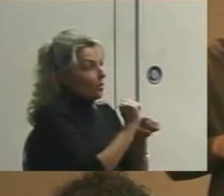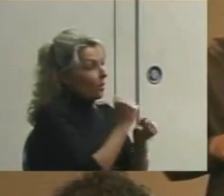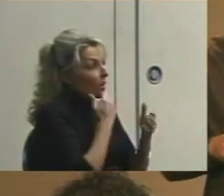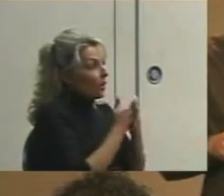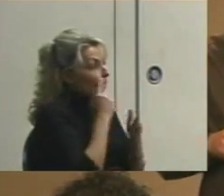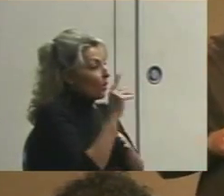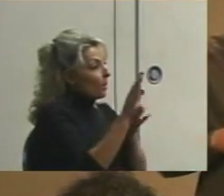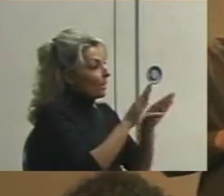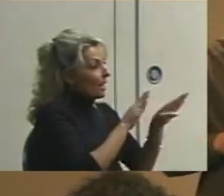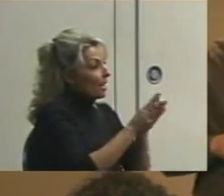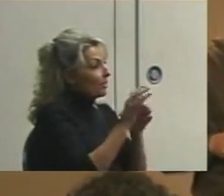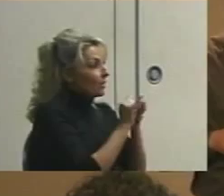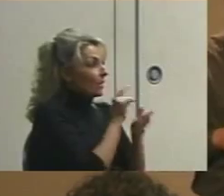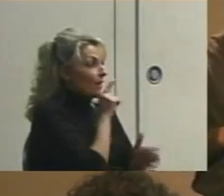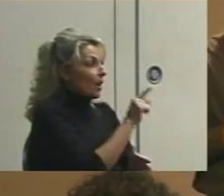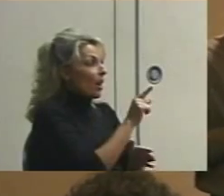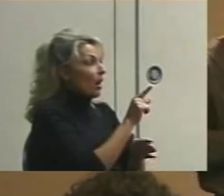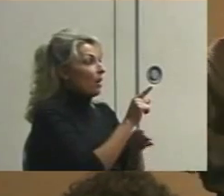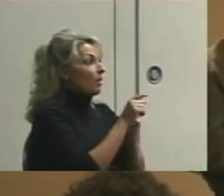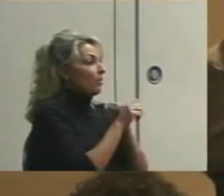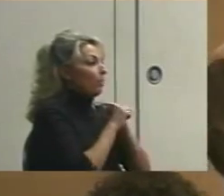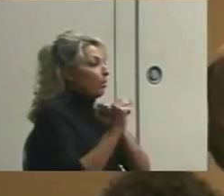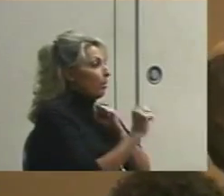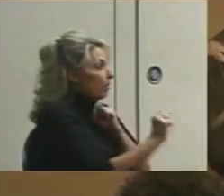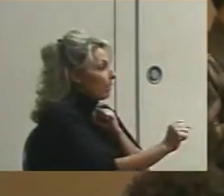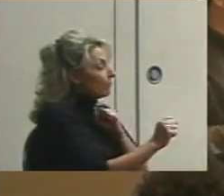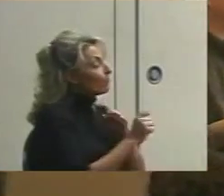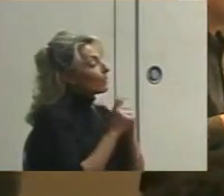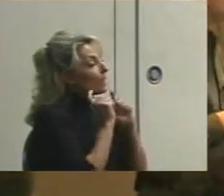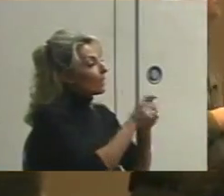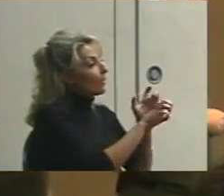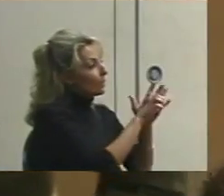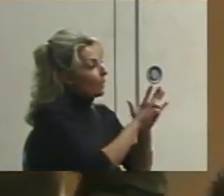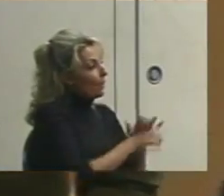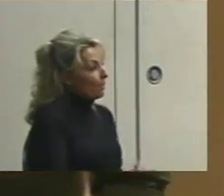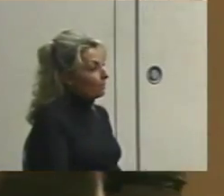well for behaviors that are lengthy. I'll give you an example.